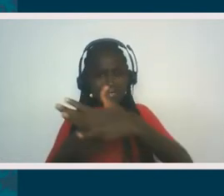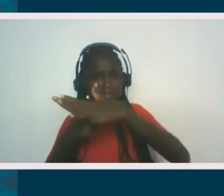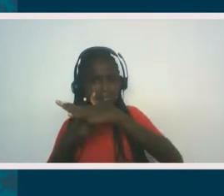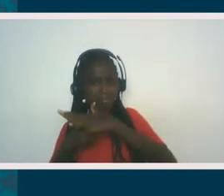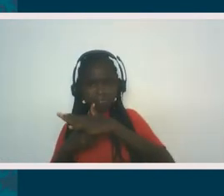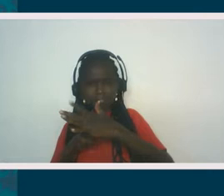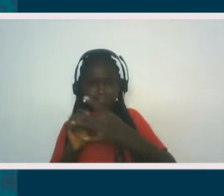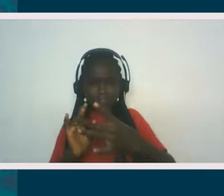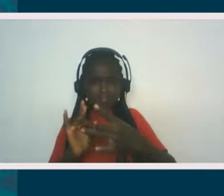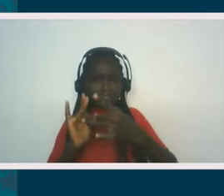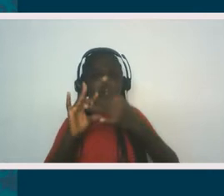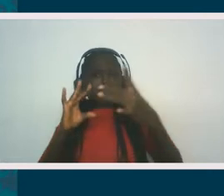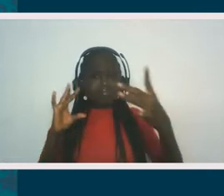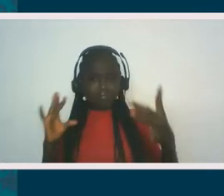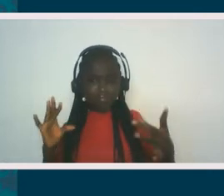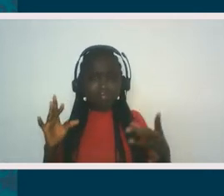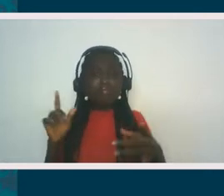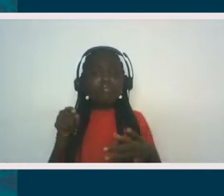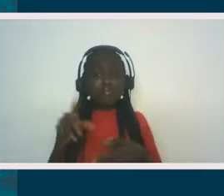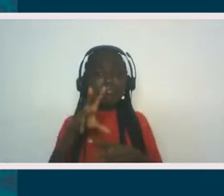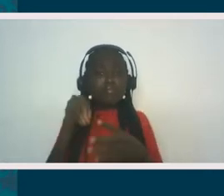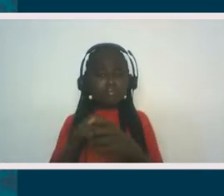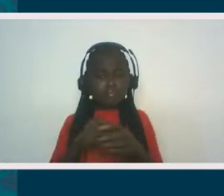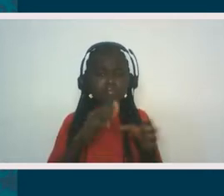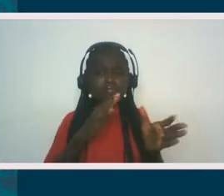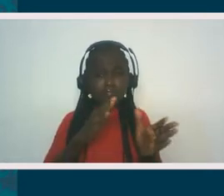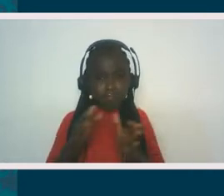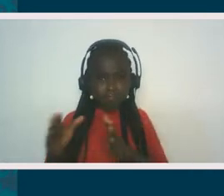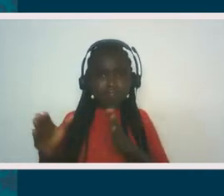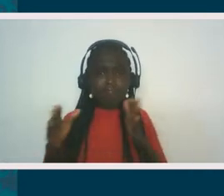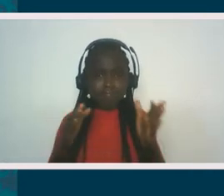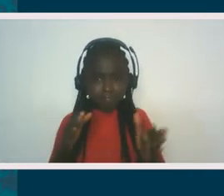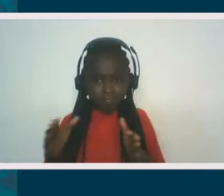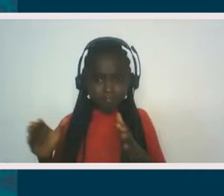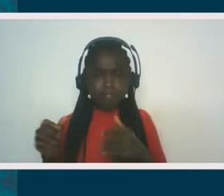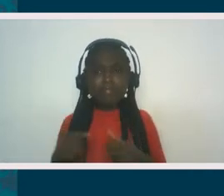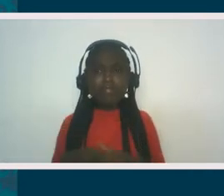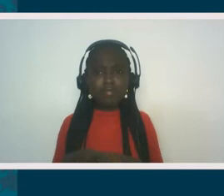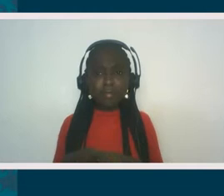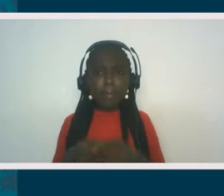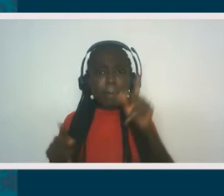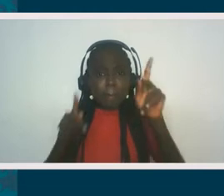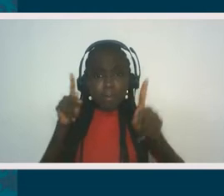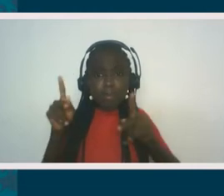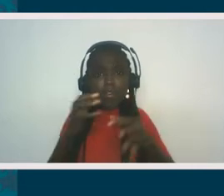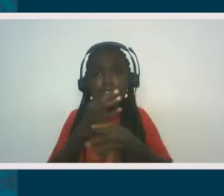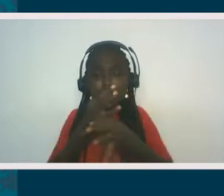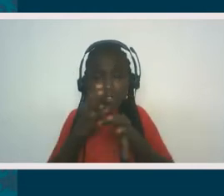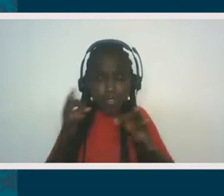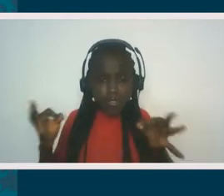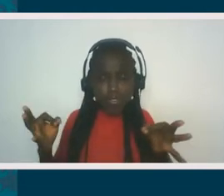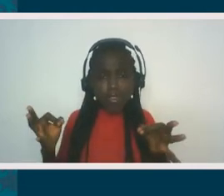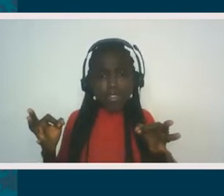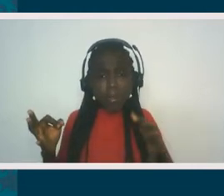and the process in which we, people are free to pursue their own